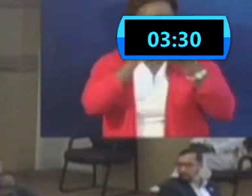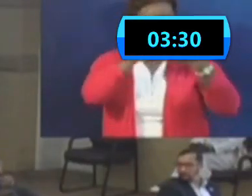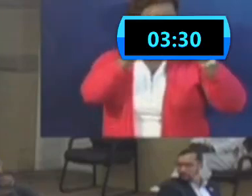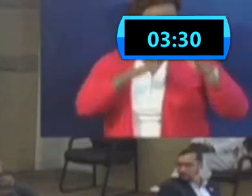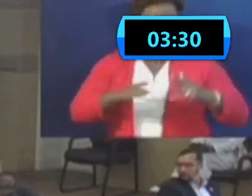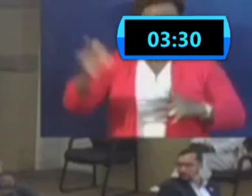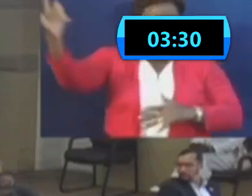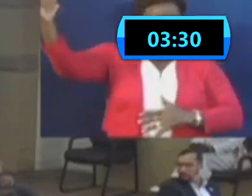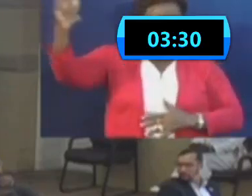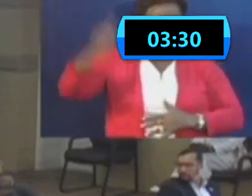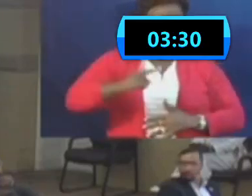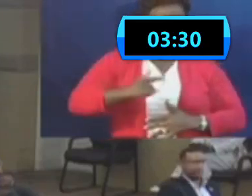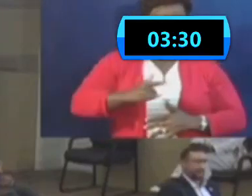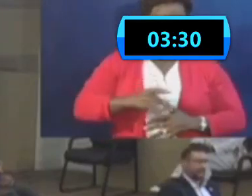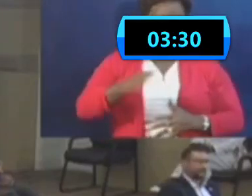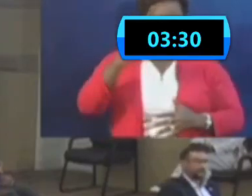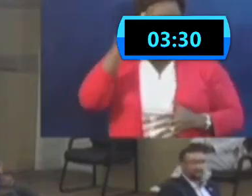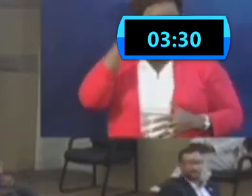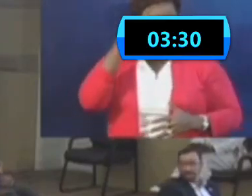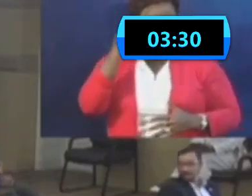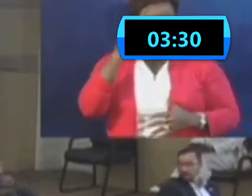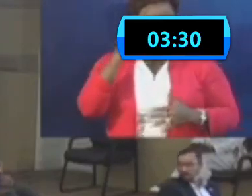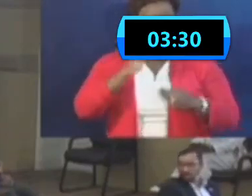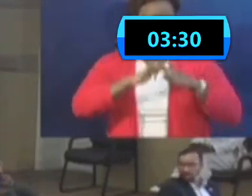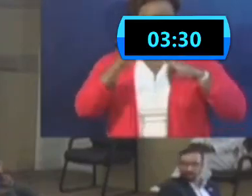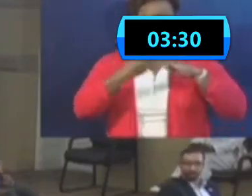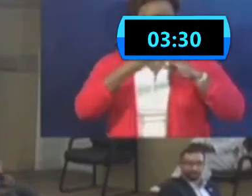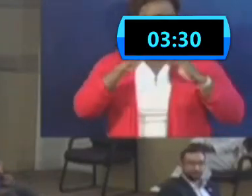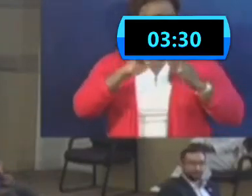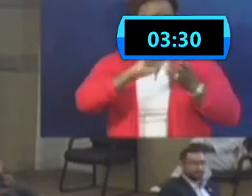I also understand that Barbados has changed their policy somewhat